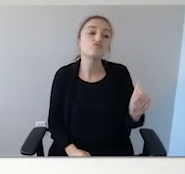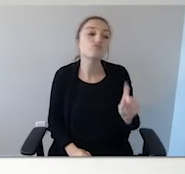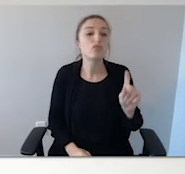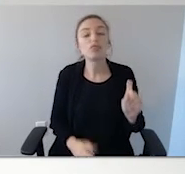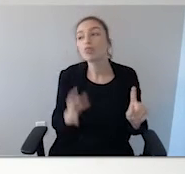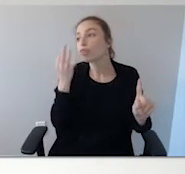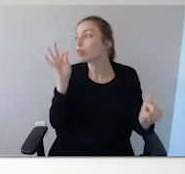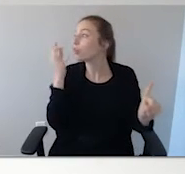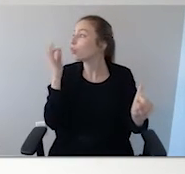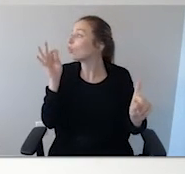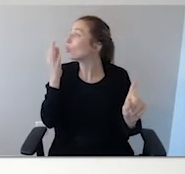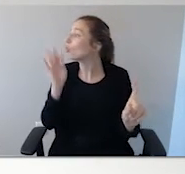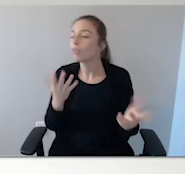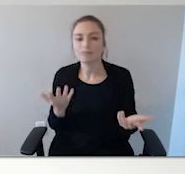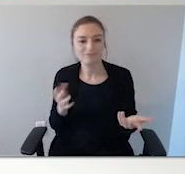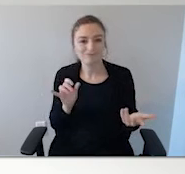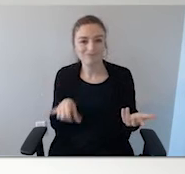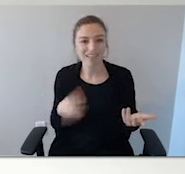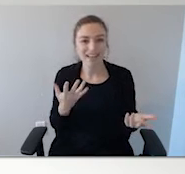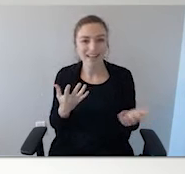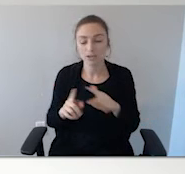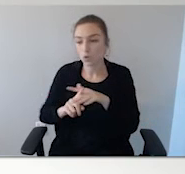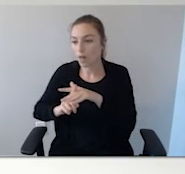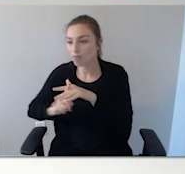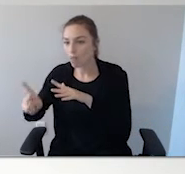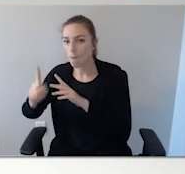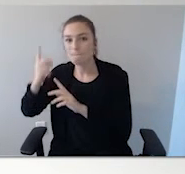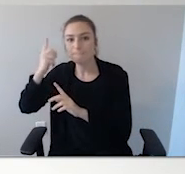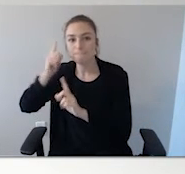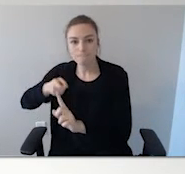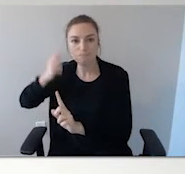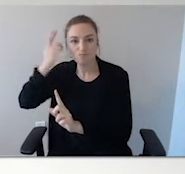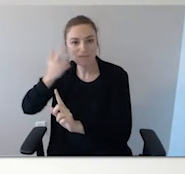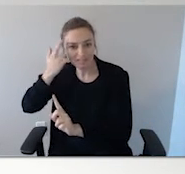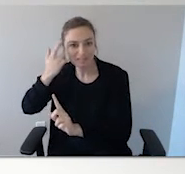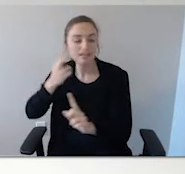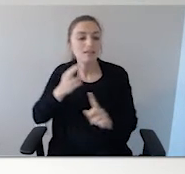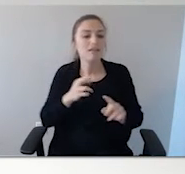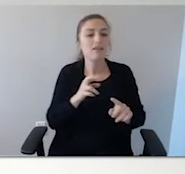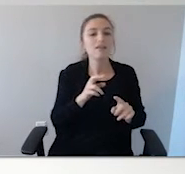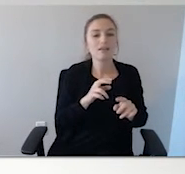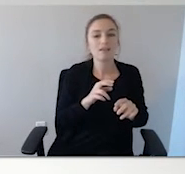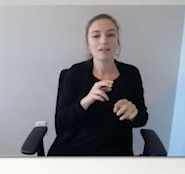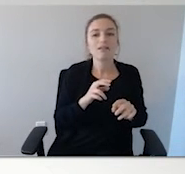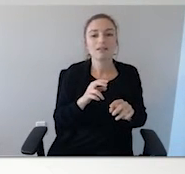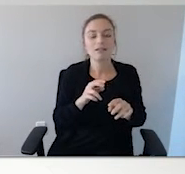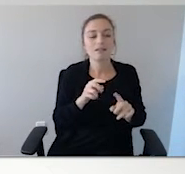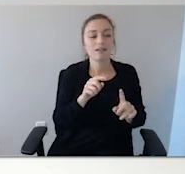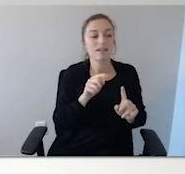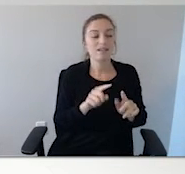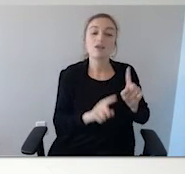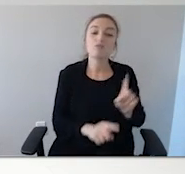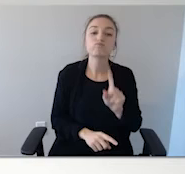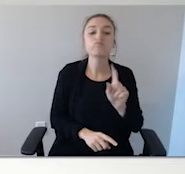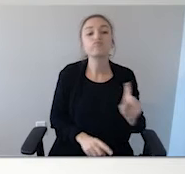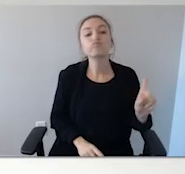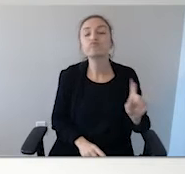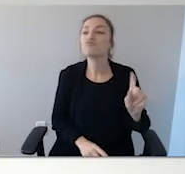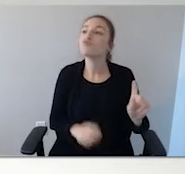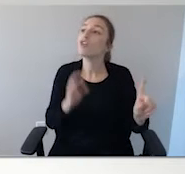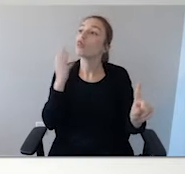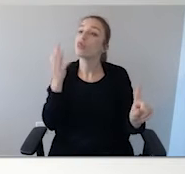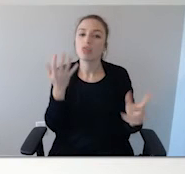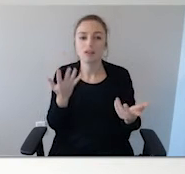get up and they go, all foreigners of the classroom, before they actually get to the garbage can, that's wandering. Eloping is the fast